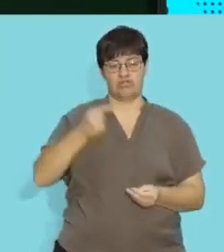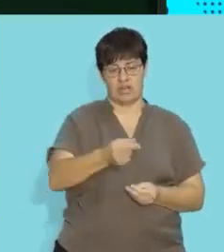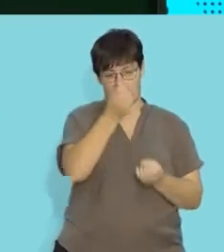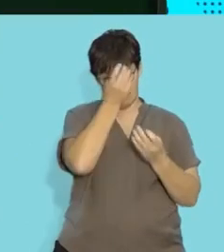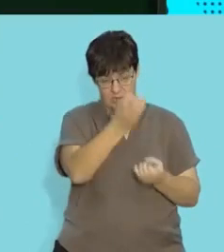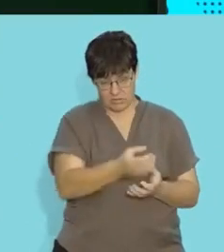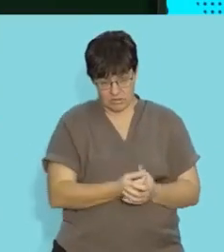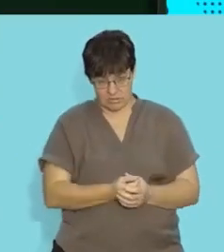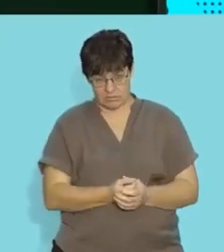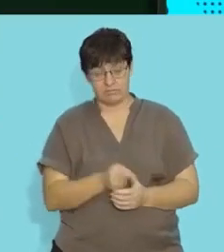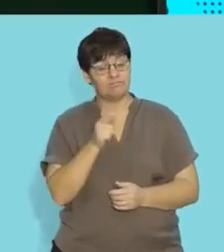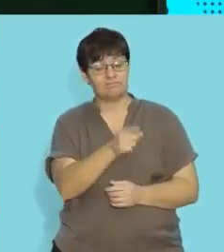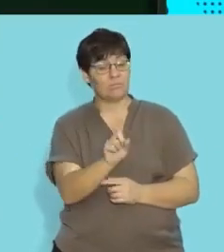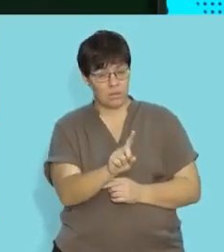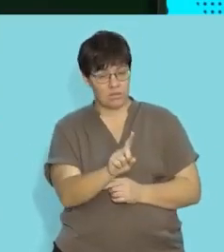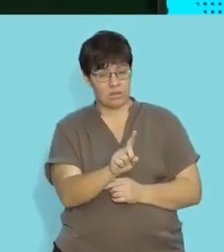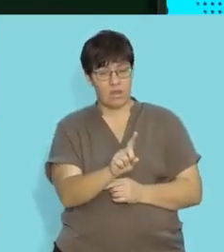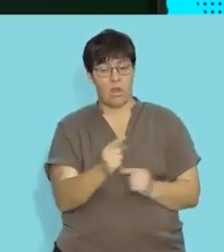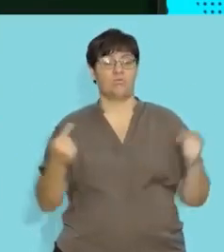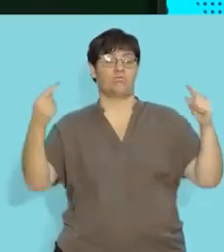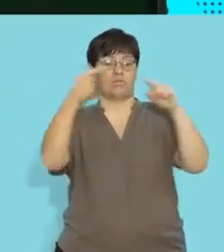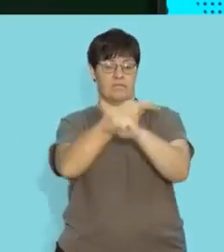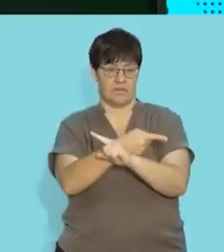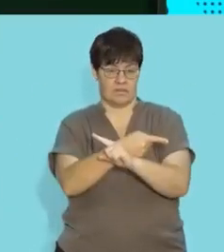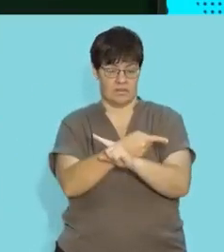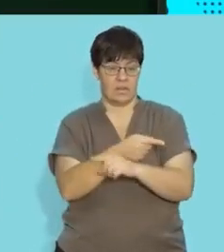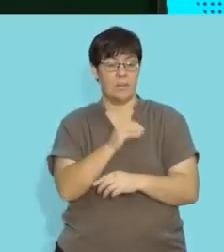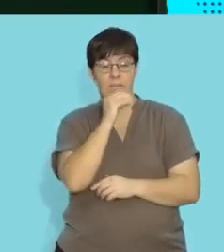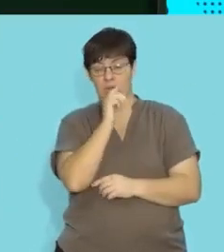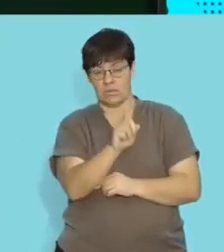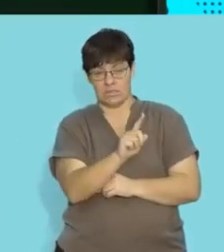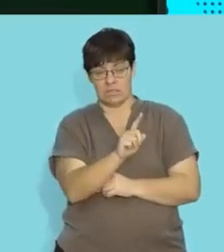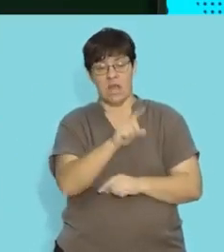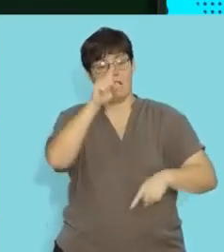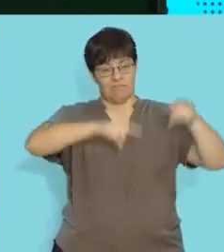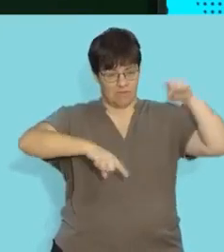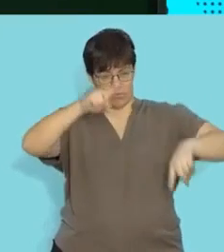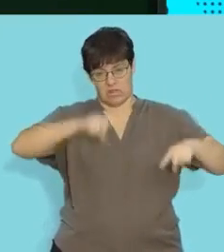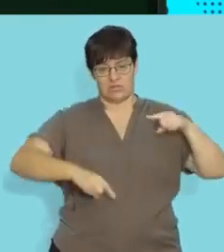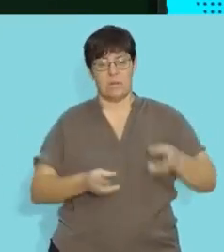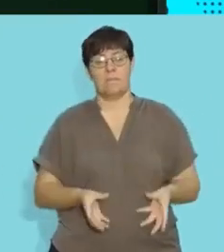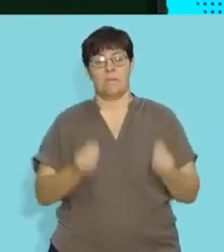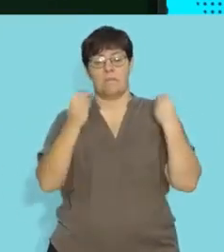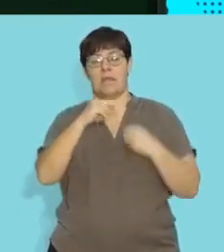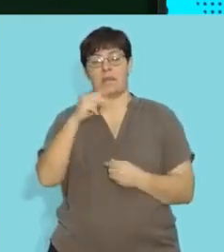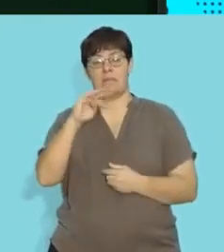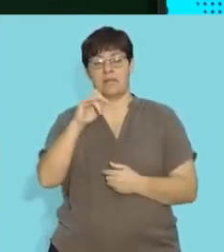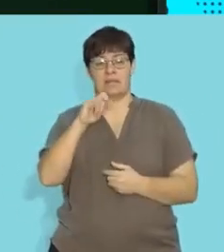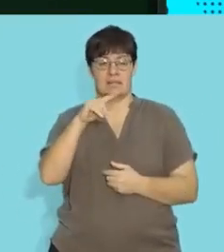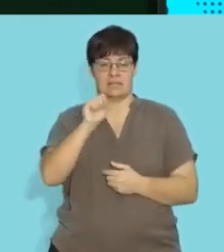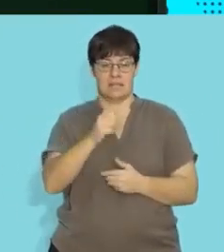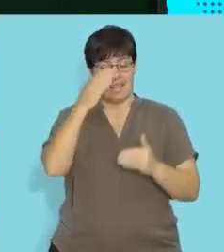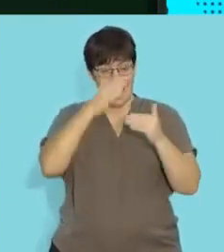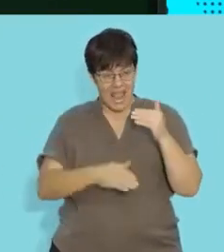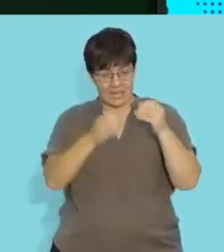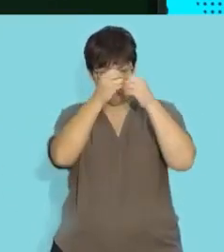that process is referred to as crossing over and that produces variation in the resulting gametes at the end of meiosis